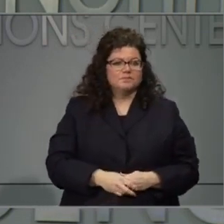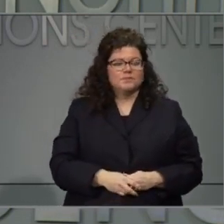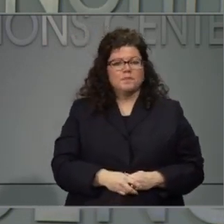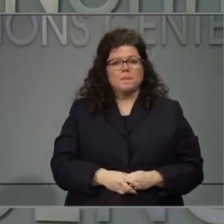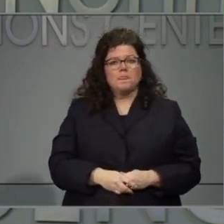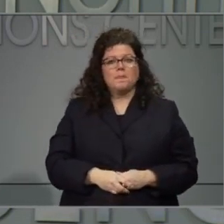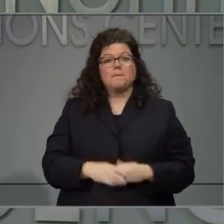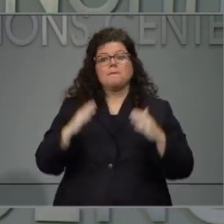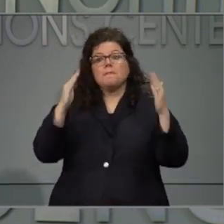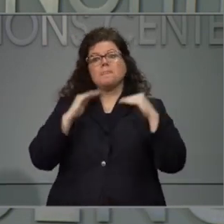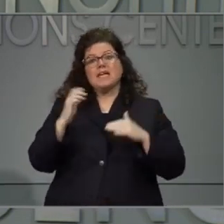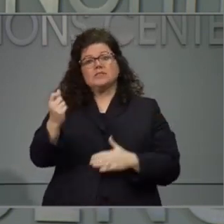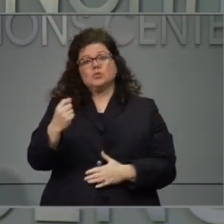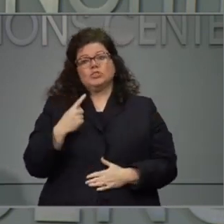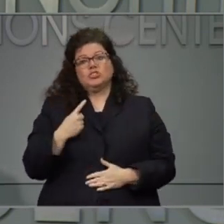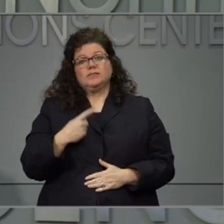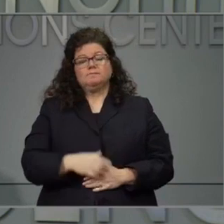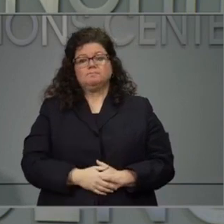Next question.